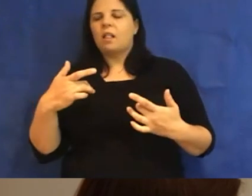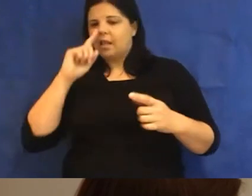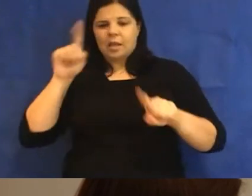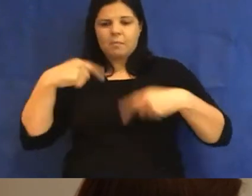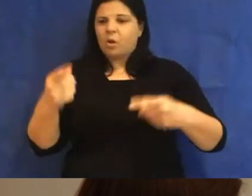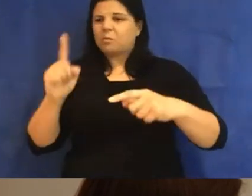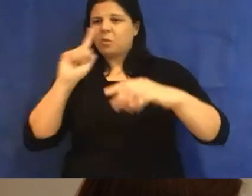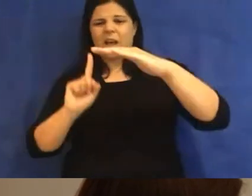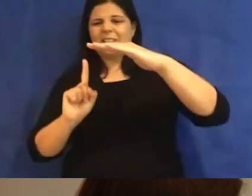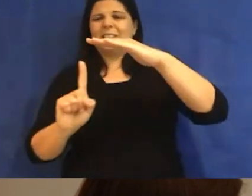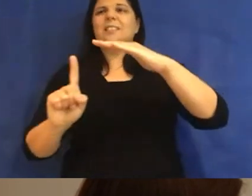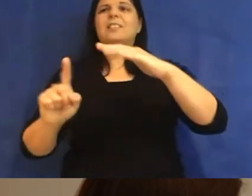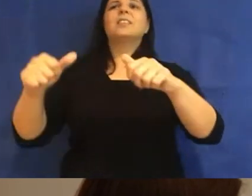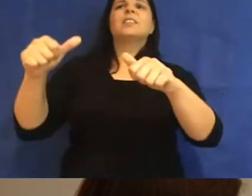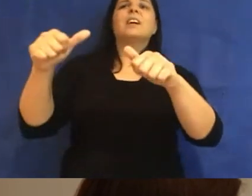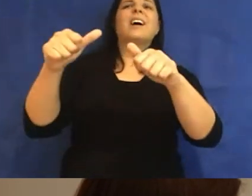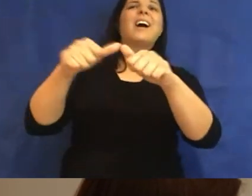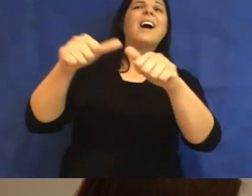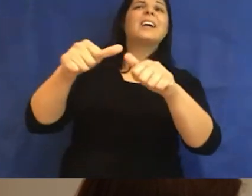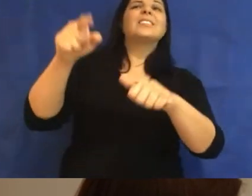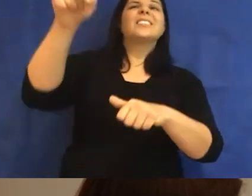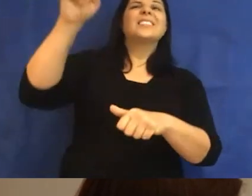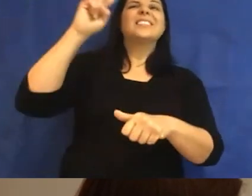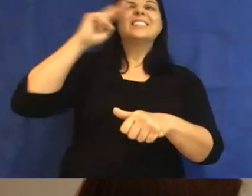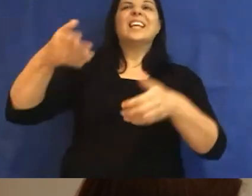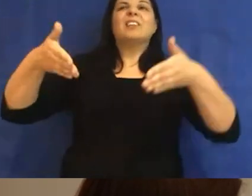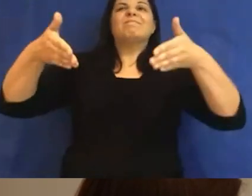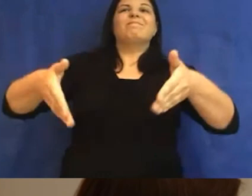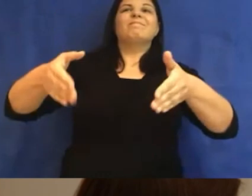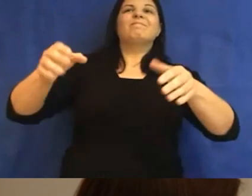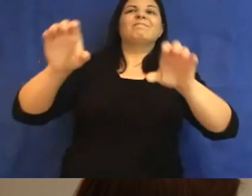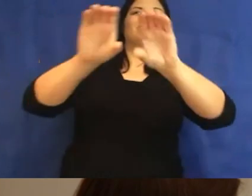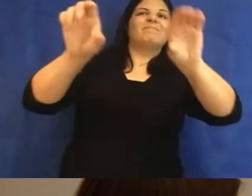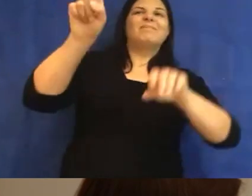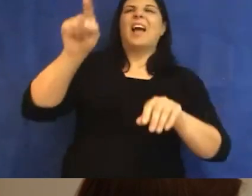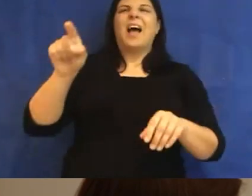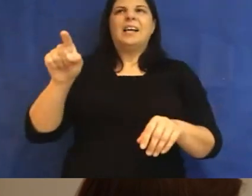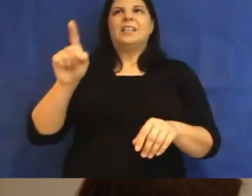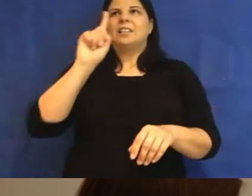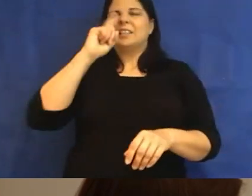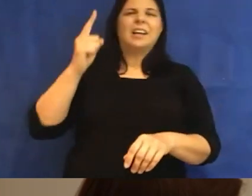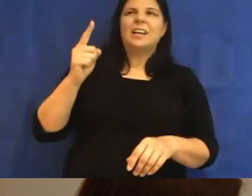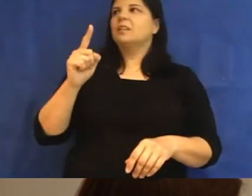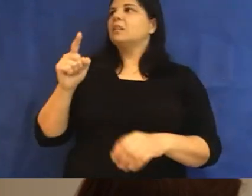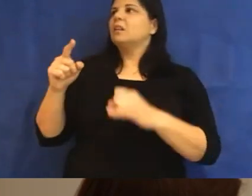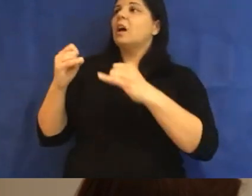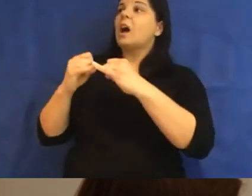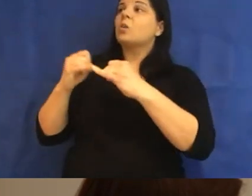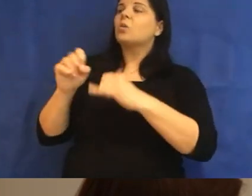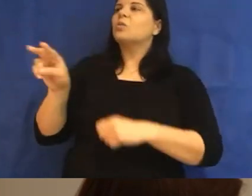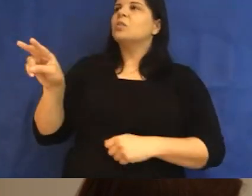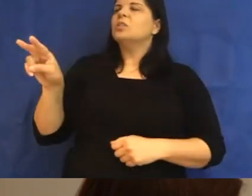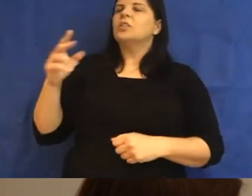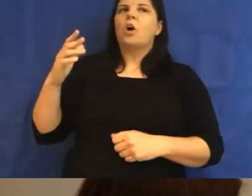to step closer to my aunt's casket, which lay at the front of the church. For strength, I looked to my uncle. I'll never forget his